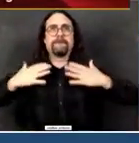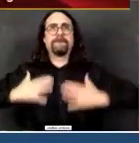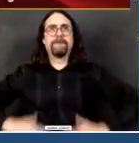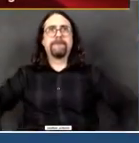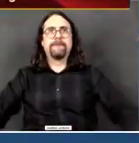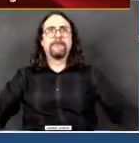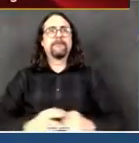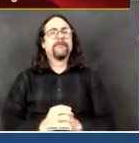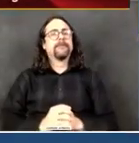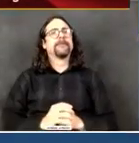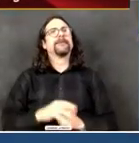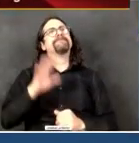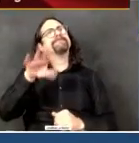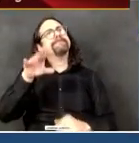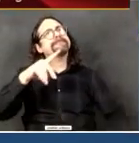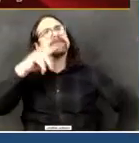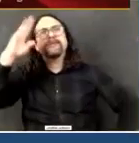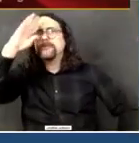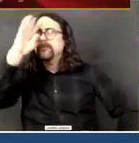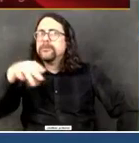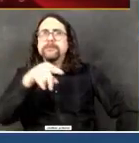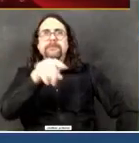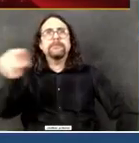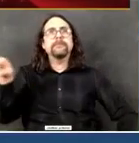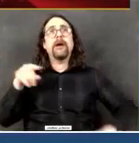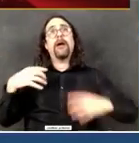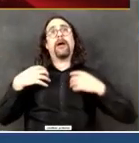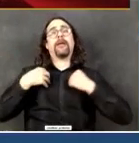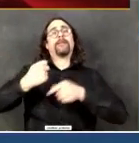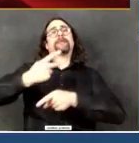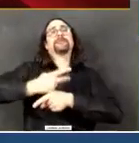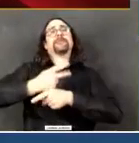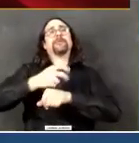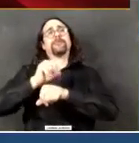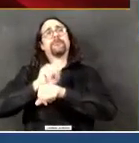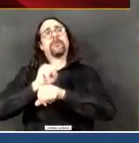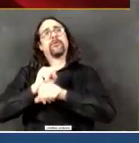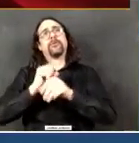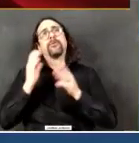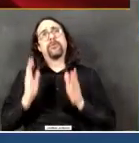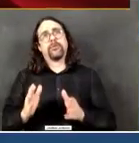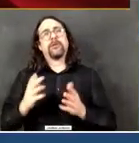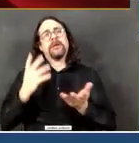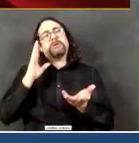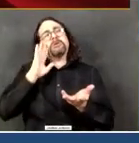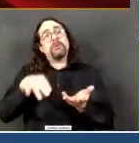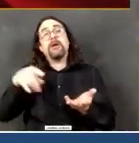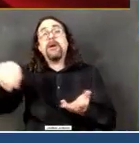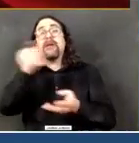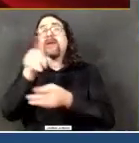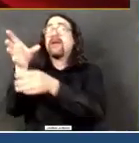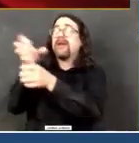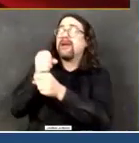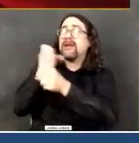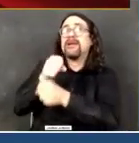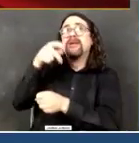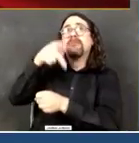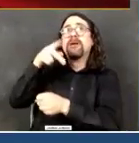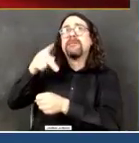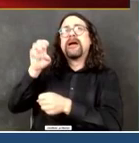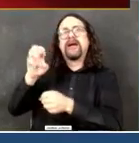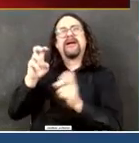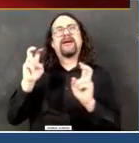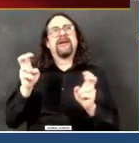would be the peacetime standard, where we'd love to have a true abundance of PPEs of every kind